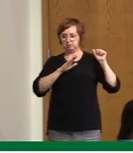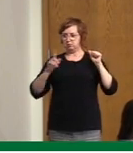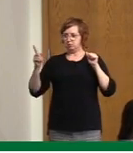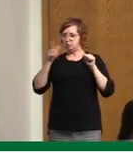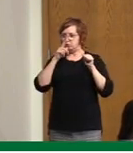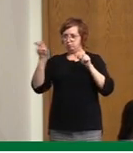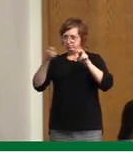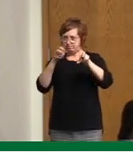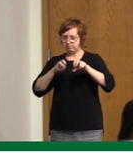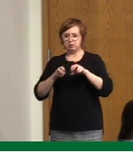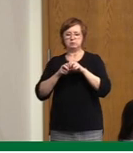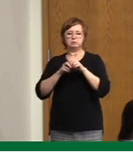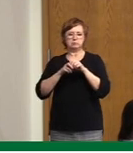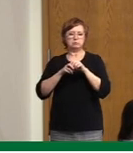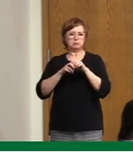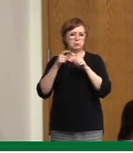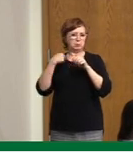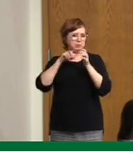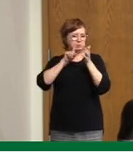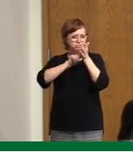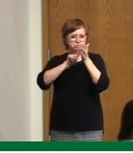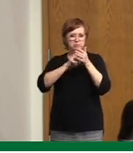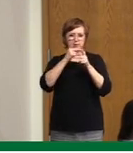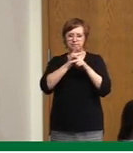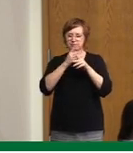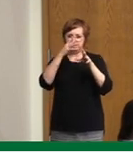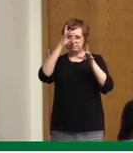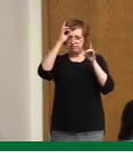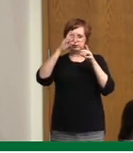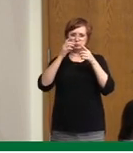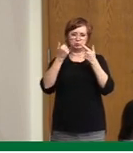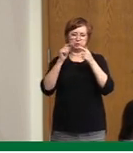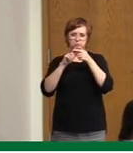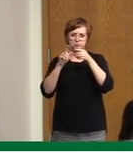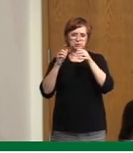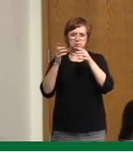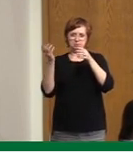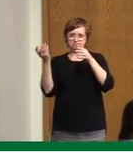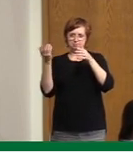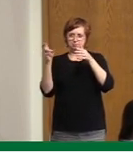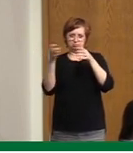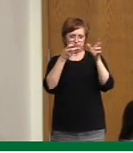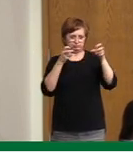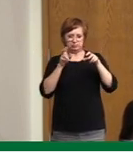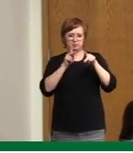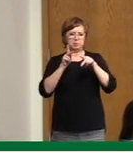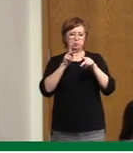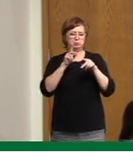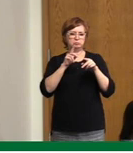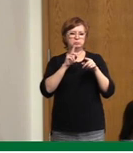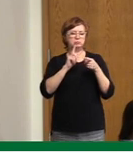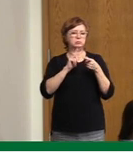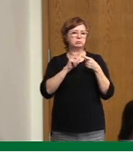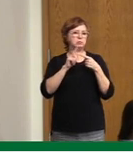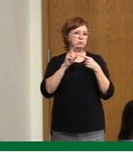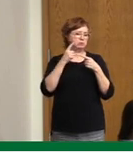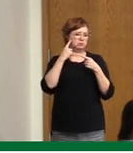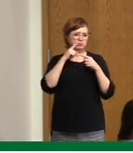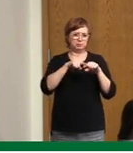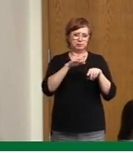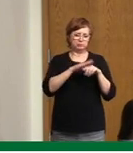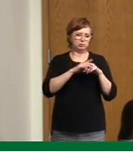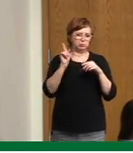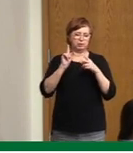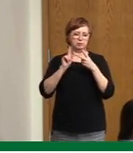occurring in our facilities. There are outbreaks in partner facilities, private personal care homes, and in the case of the correctional